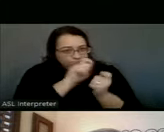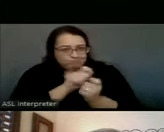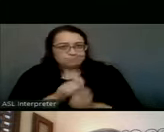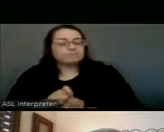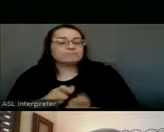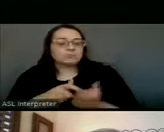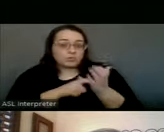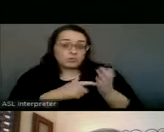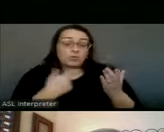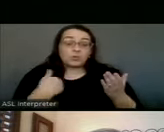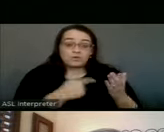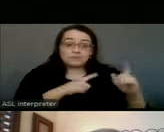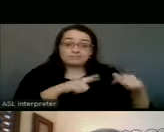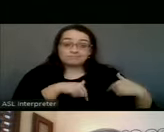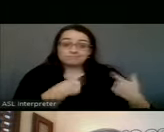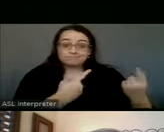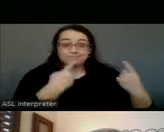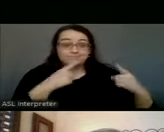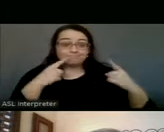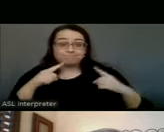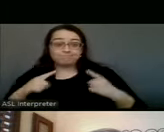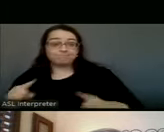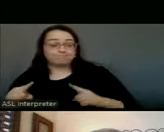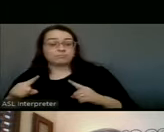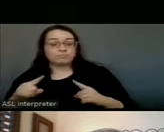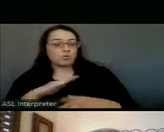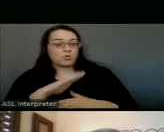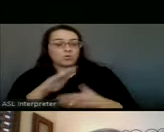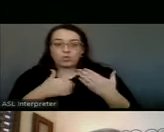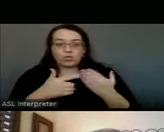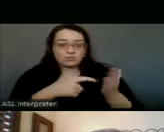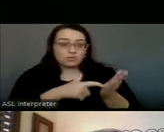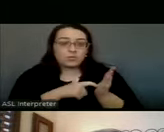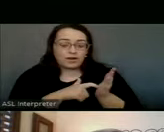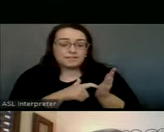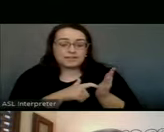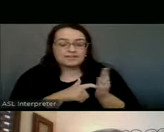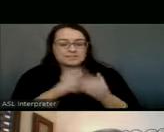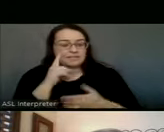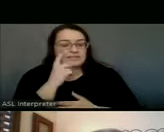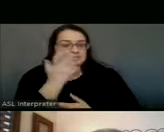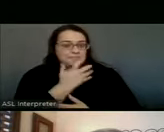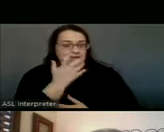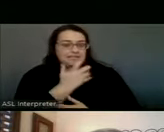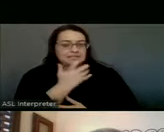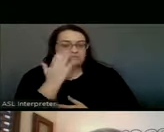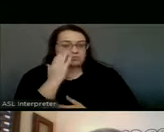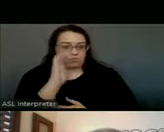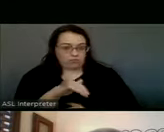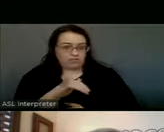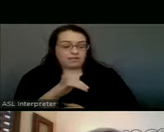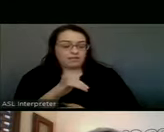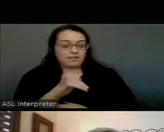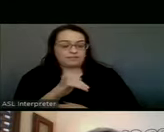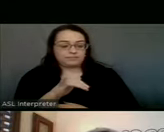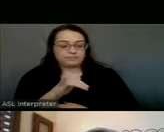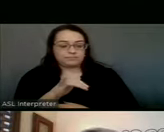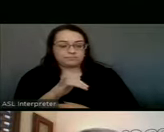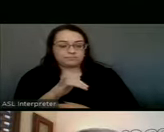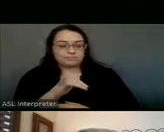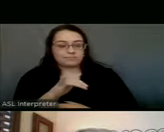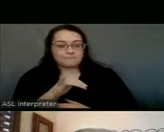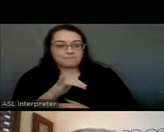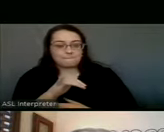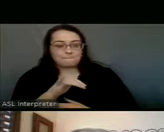successful in doing all of those things. I think it's amazing to know that the promptly